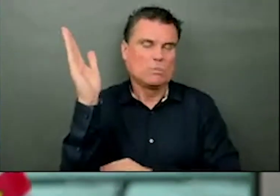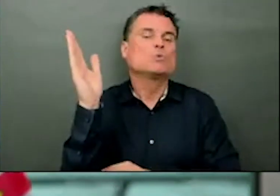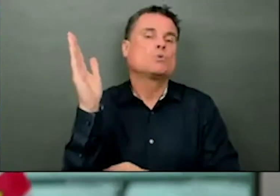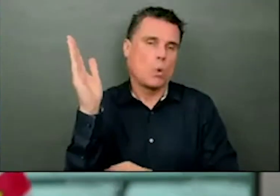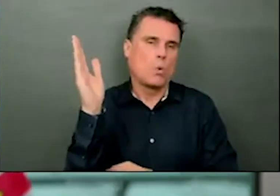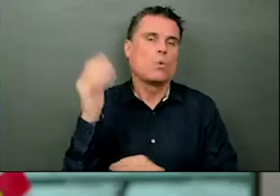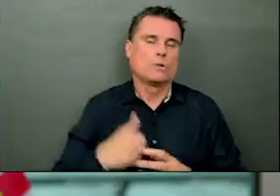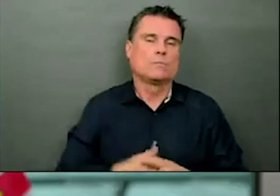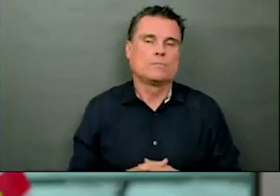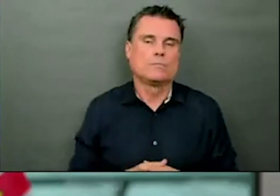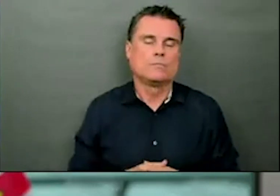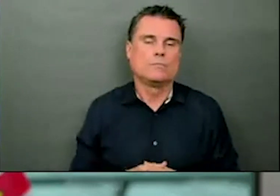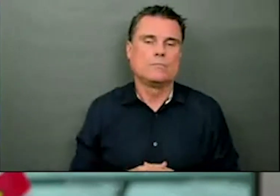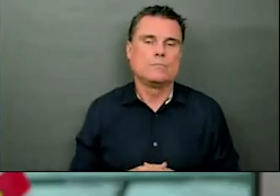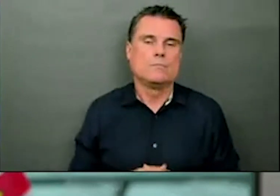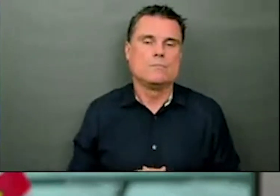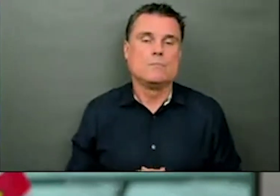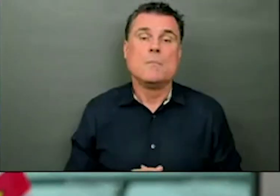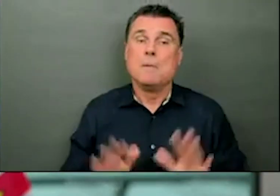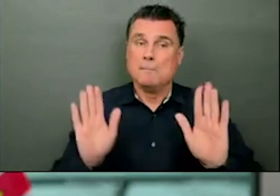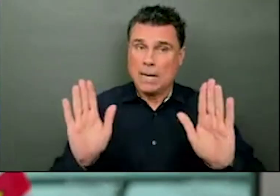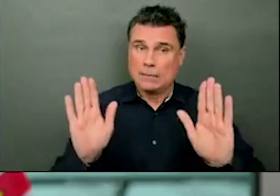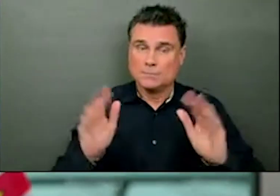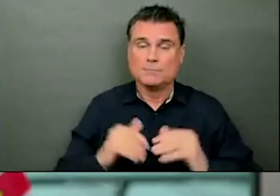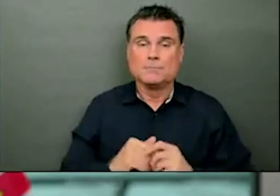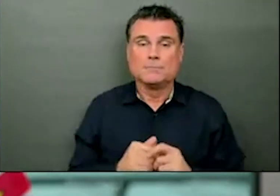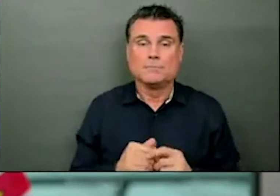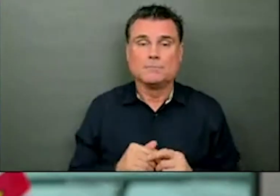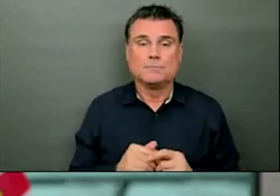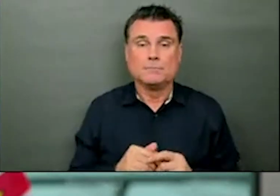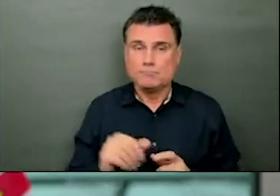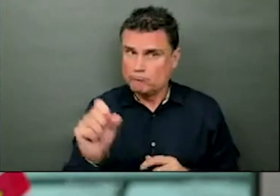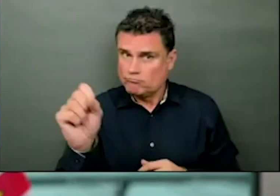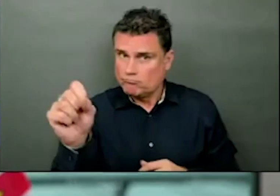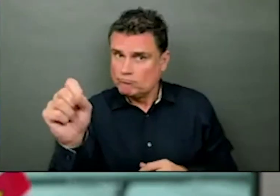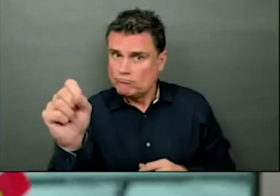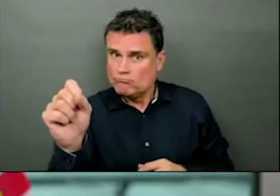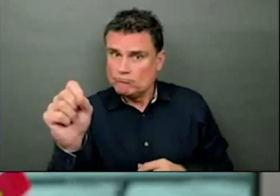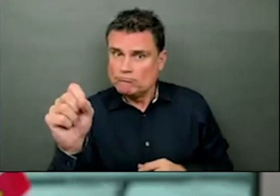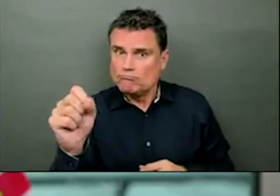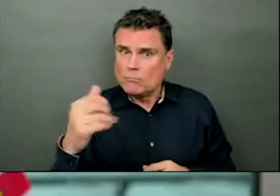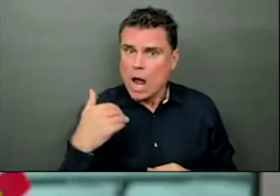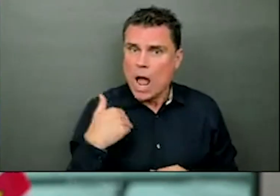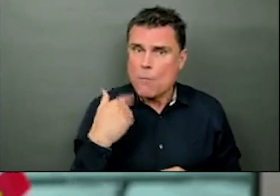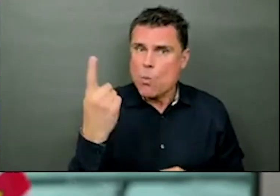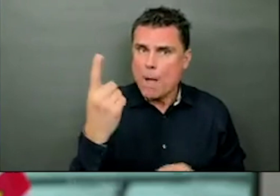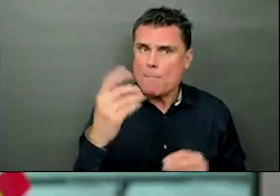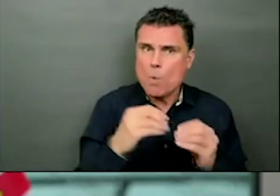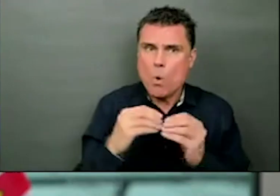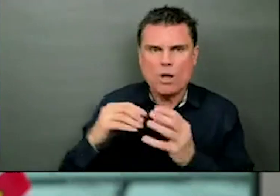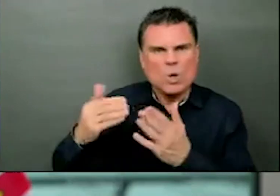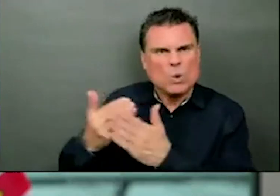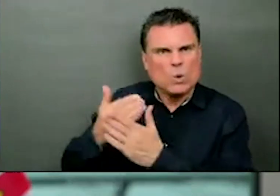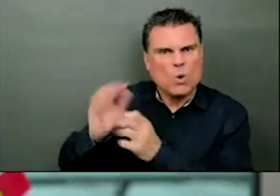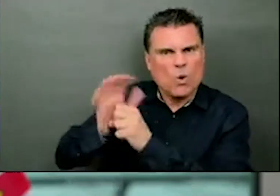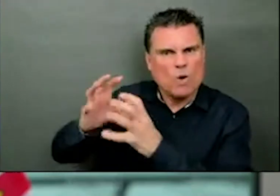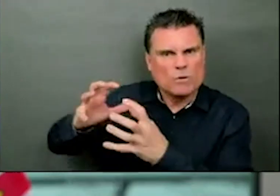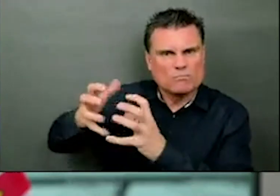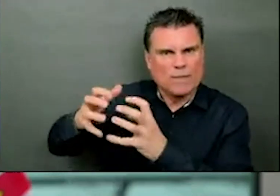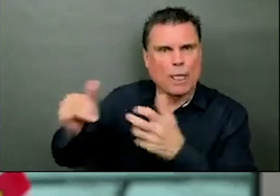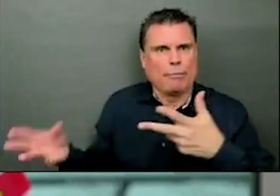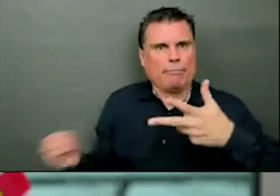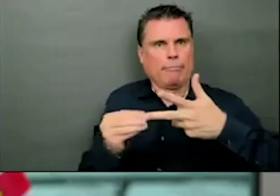investigation, there's another term for us to use, is this one associated with Nigeria, was a